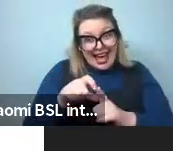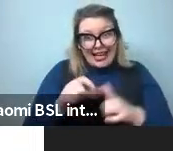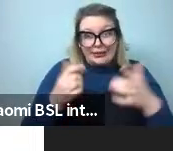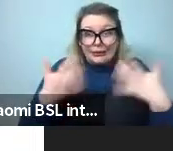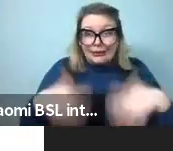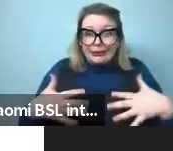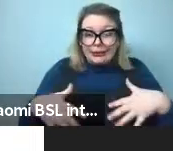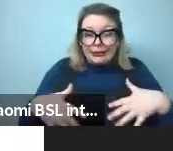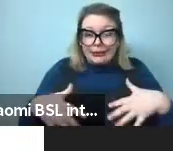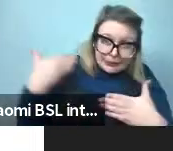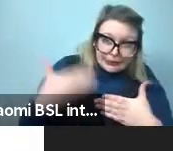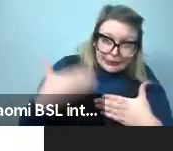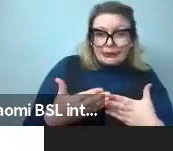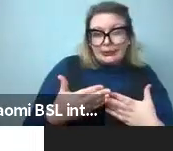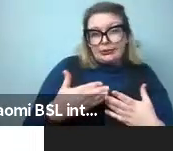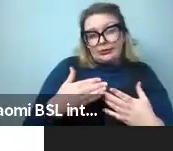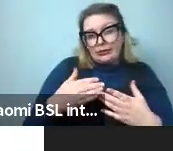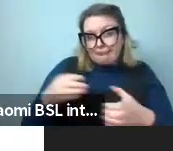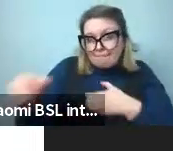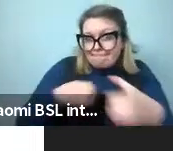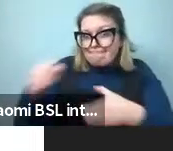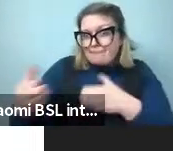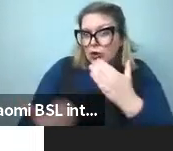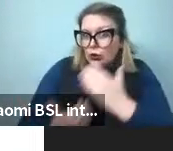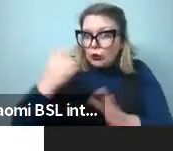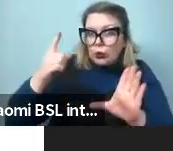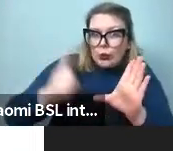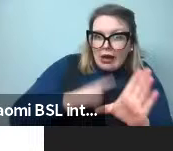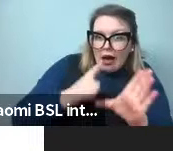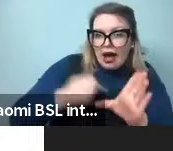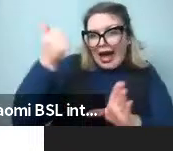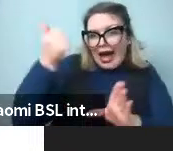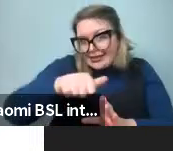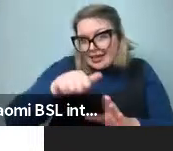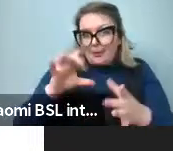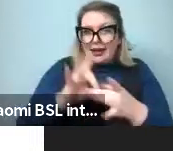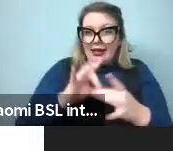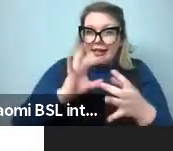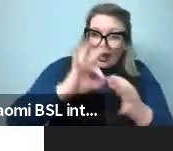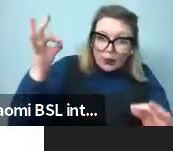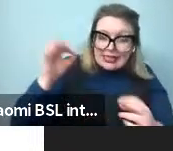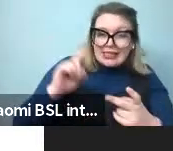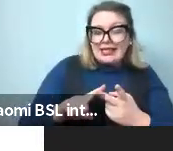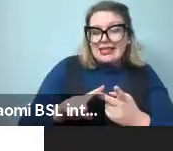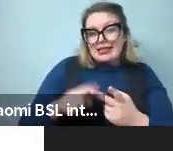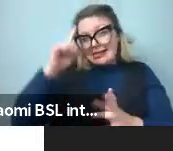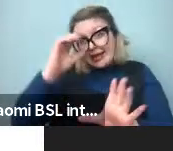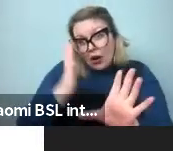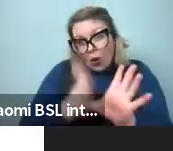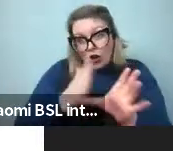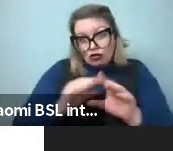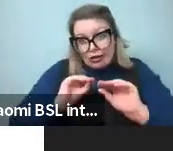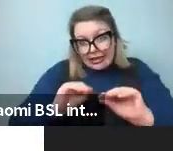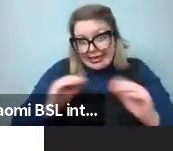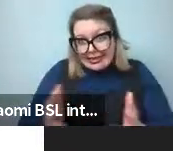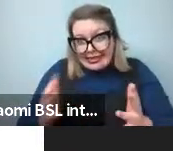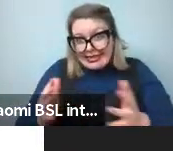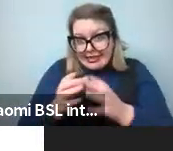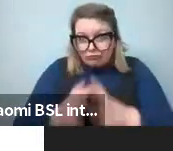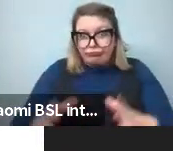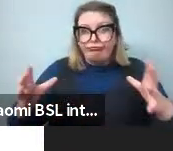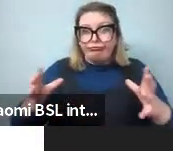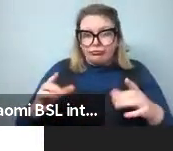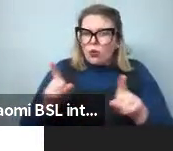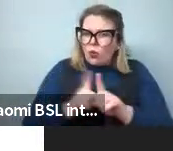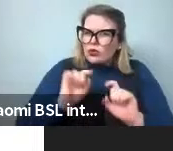steady stream of top young academics in linguistics and psychology, but also of really impactful and challenging research that's